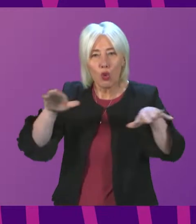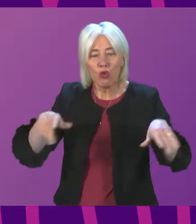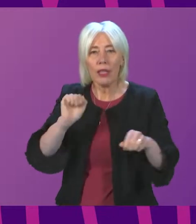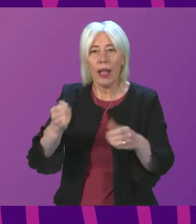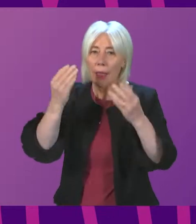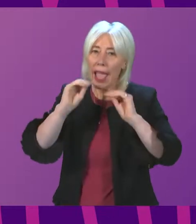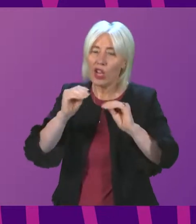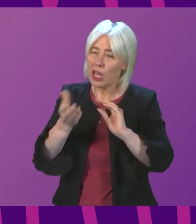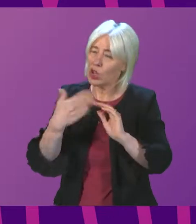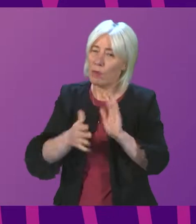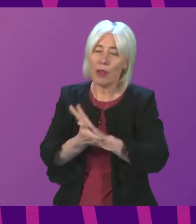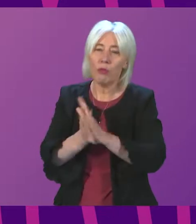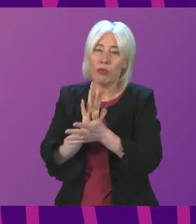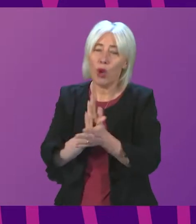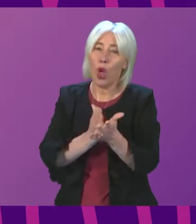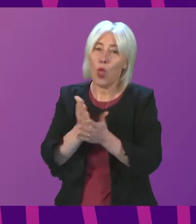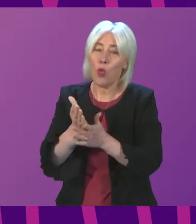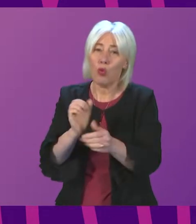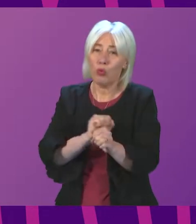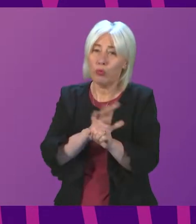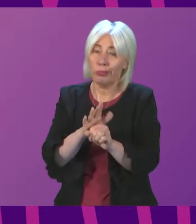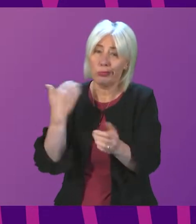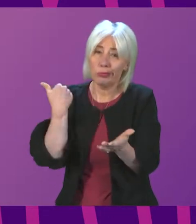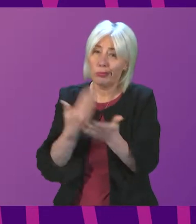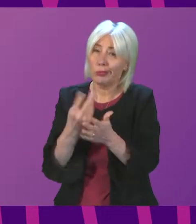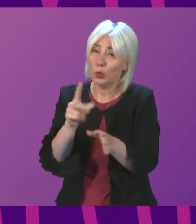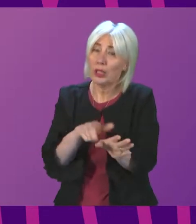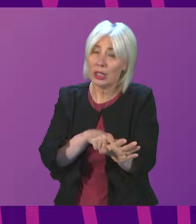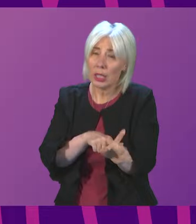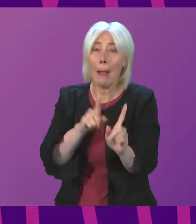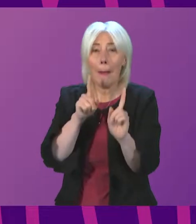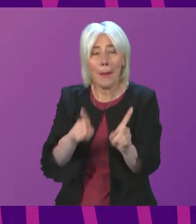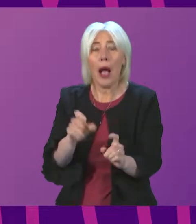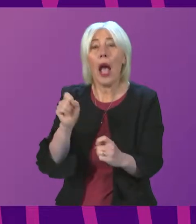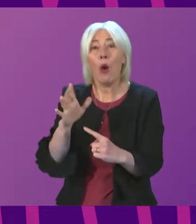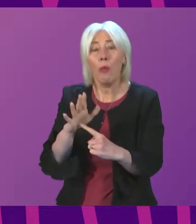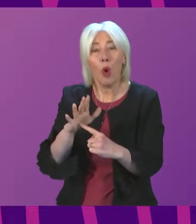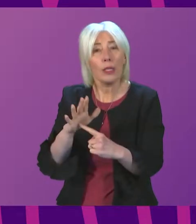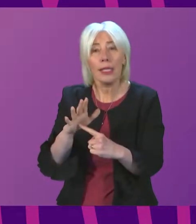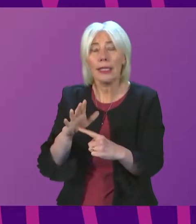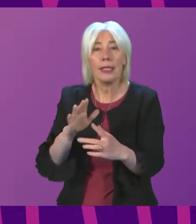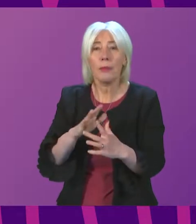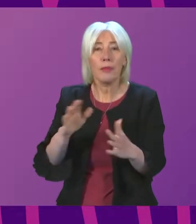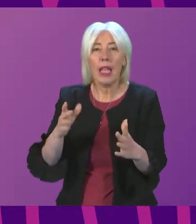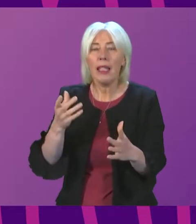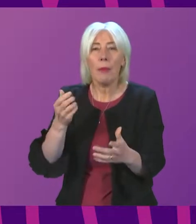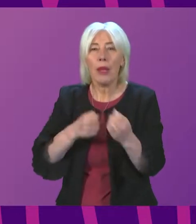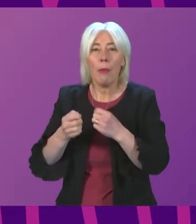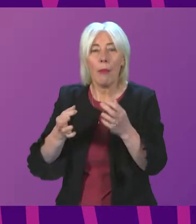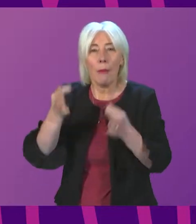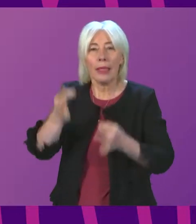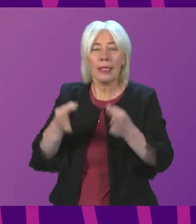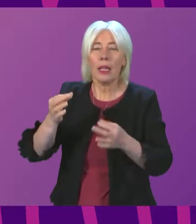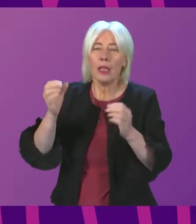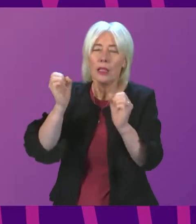has been disrupted because of the experience of the past two years. But it is important that we don't take some sort of politically ideological